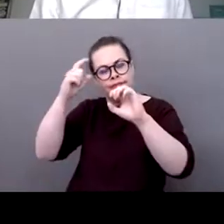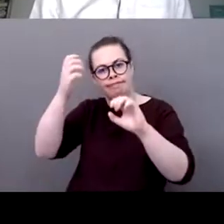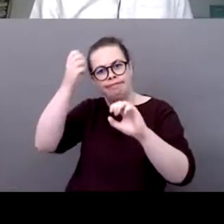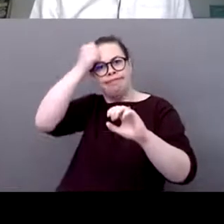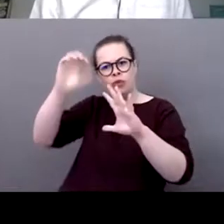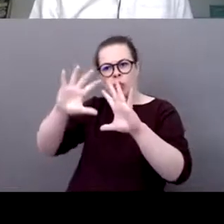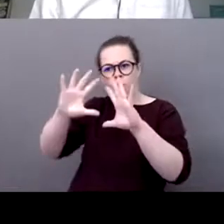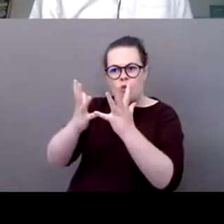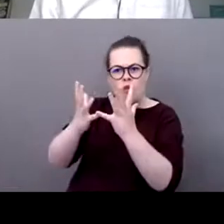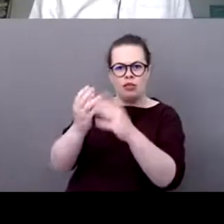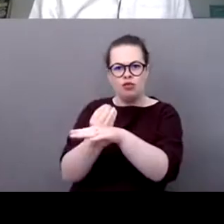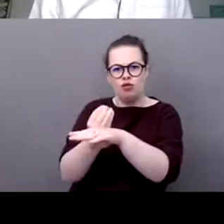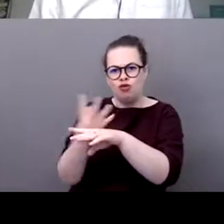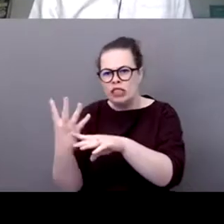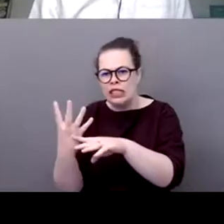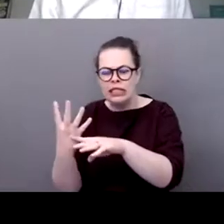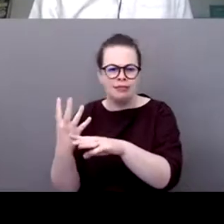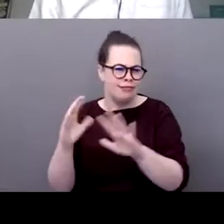ta-dam